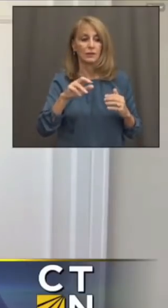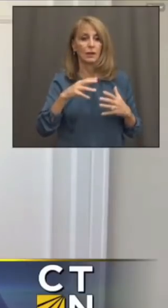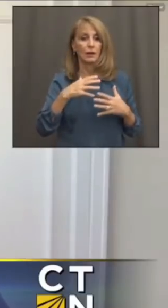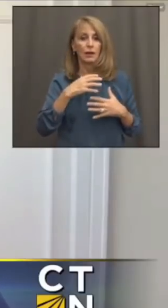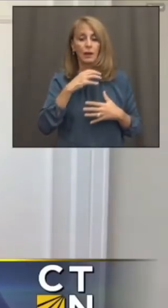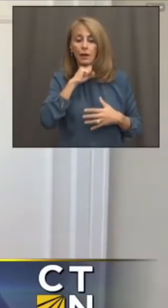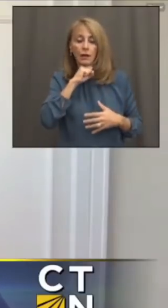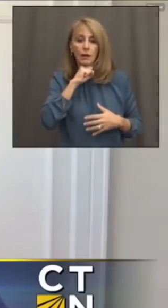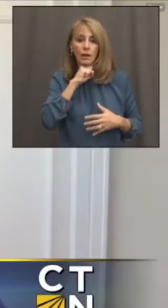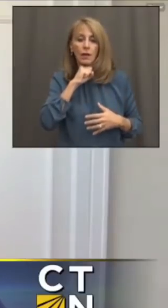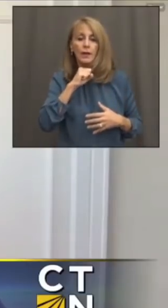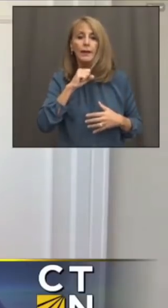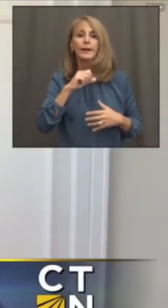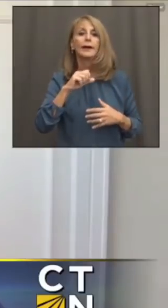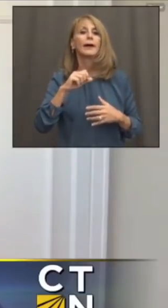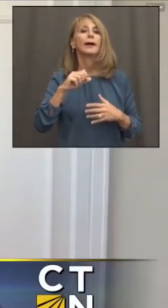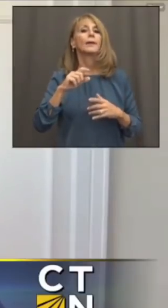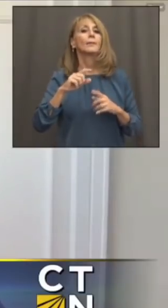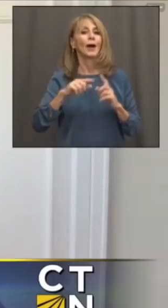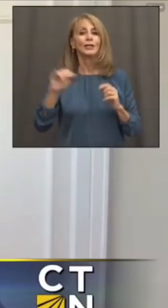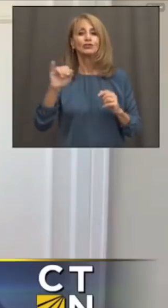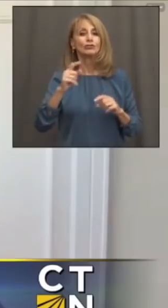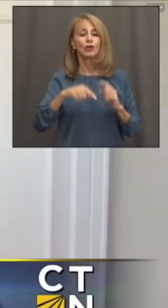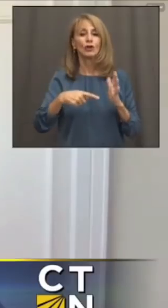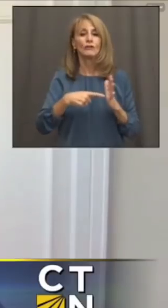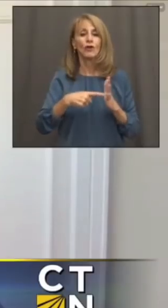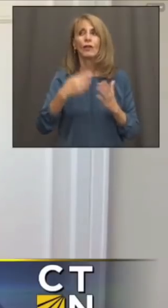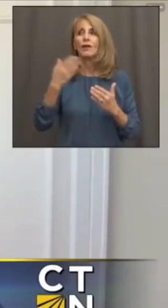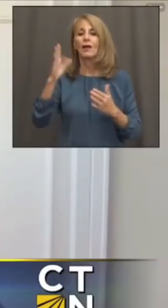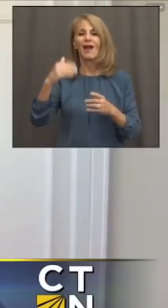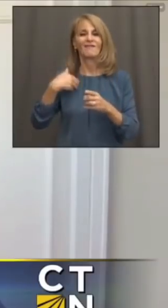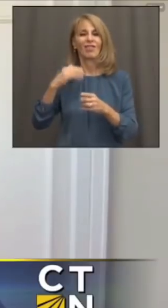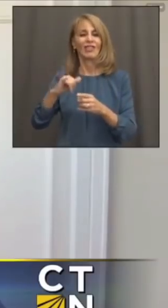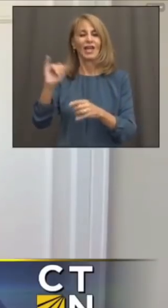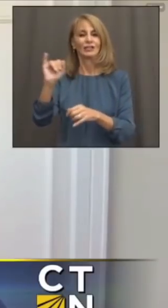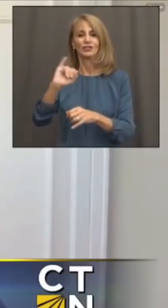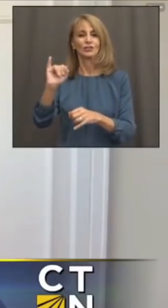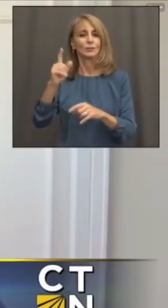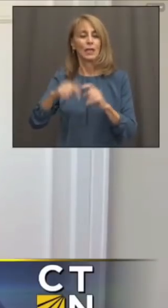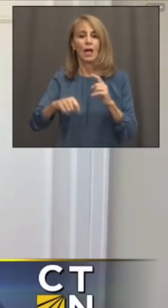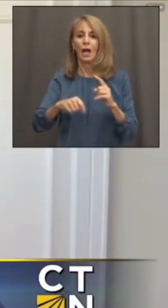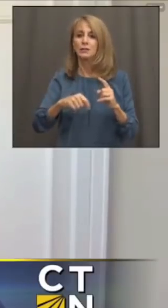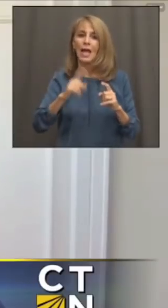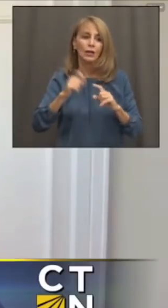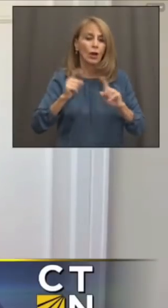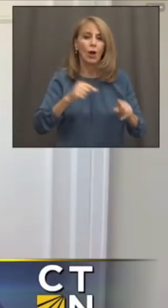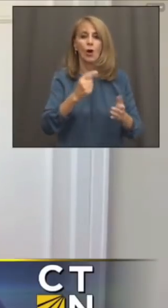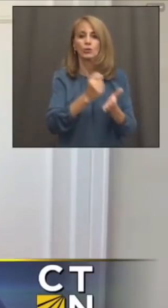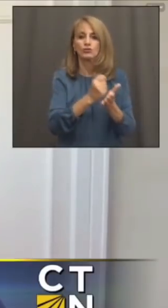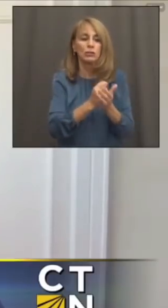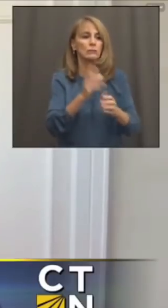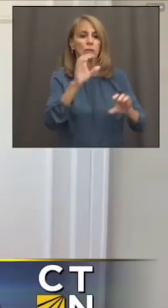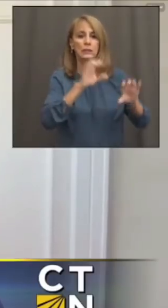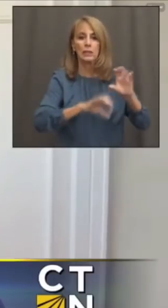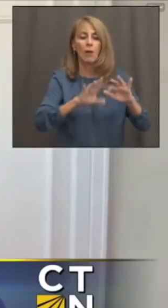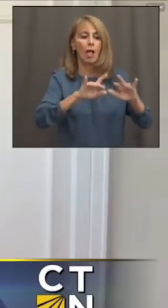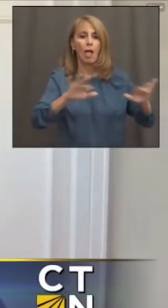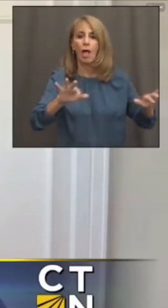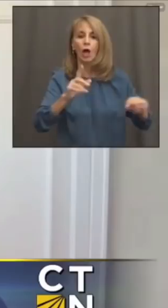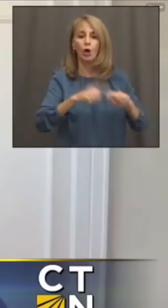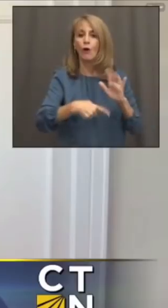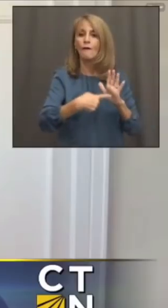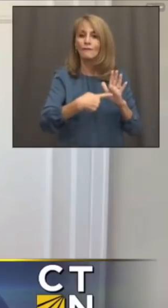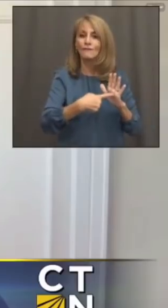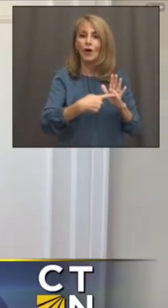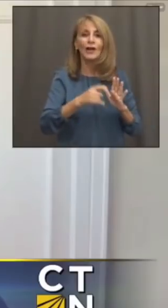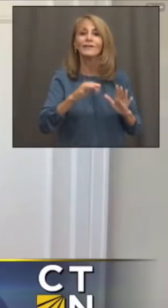life. I never could have afforded the six months of chemotherapy in the month of radiation it took for me to be in remission and be here today, which